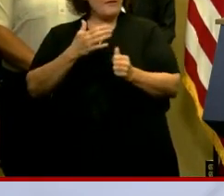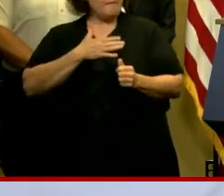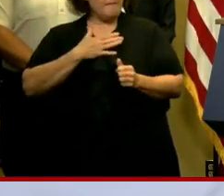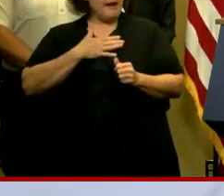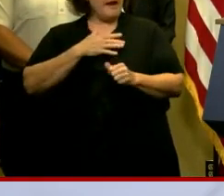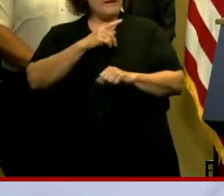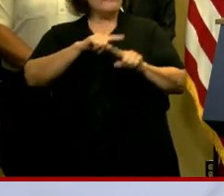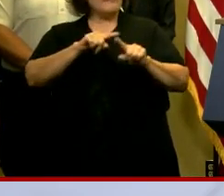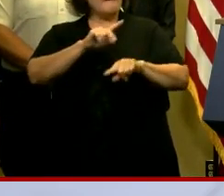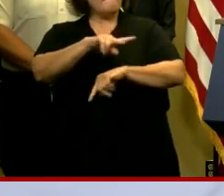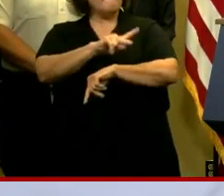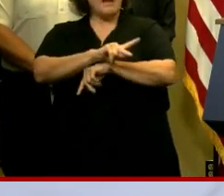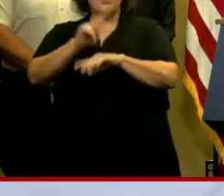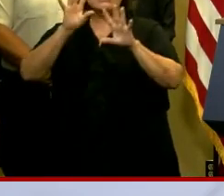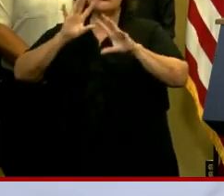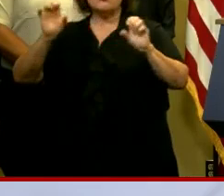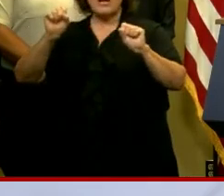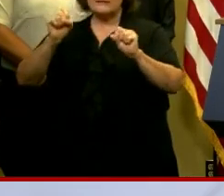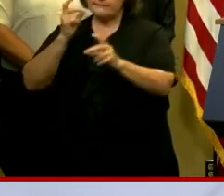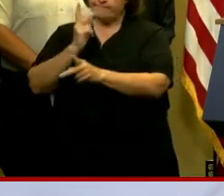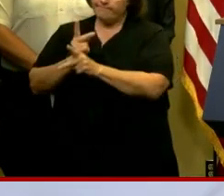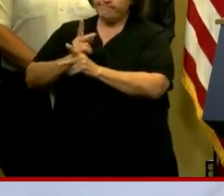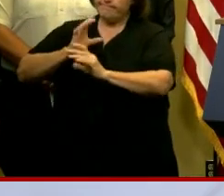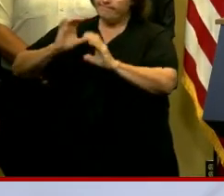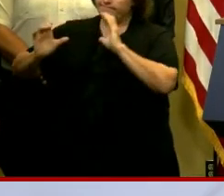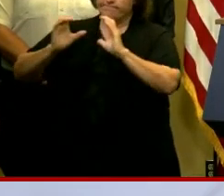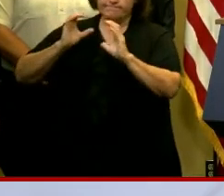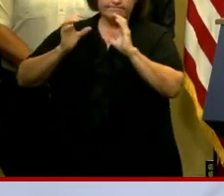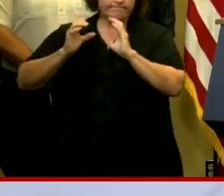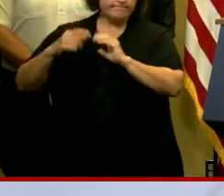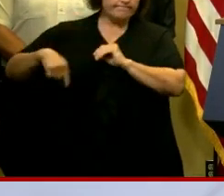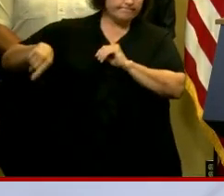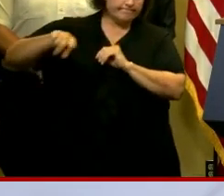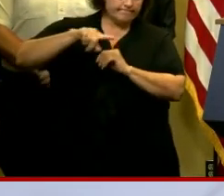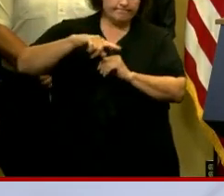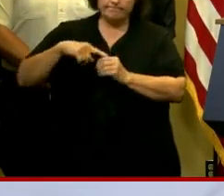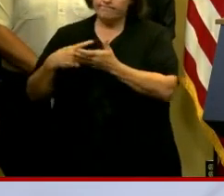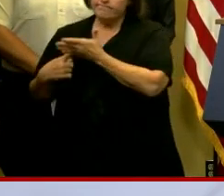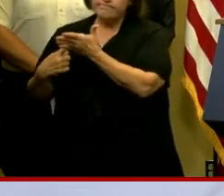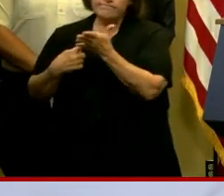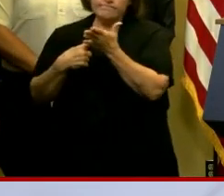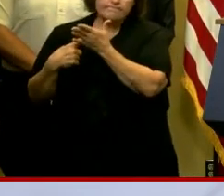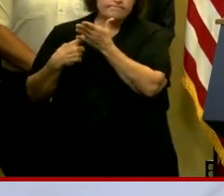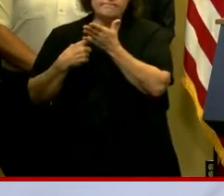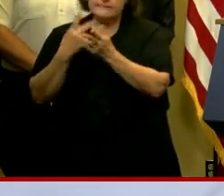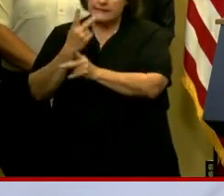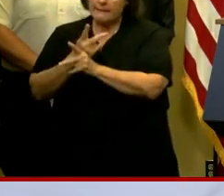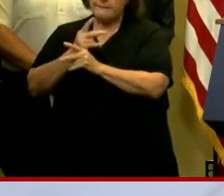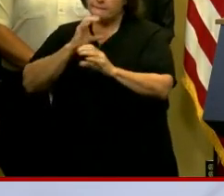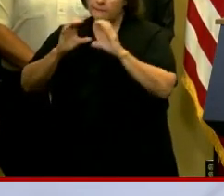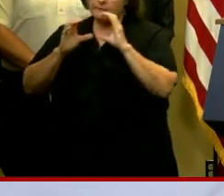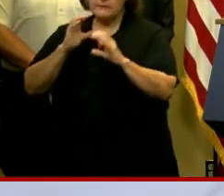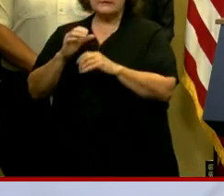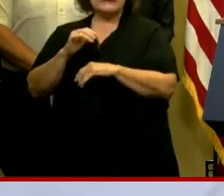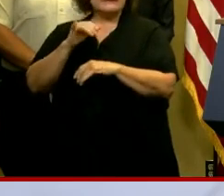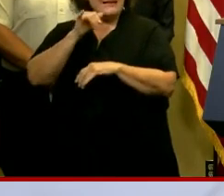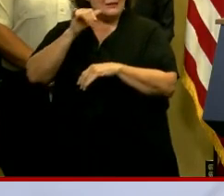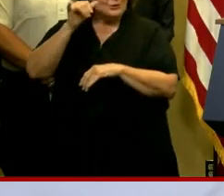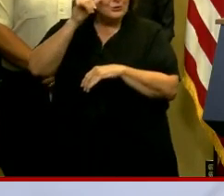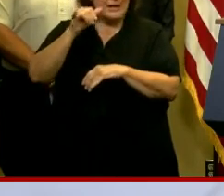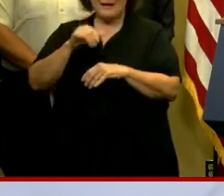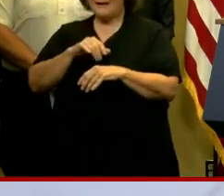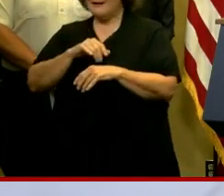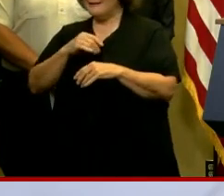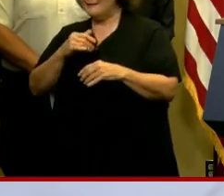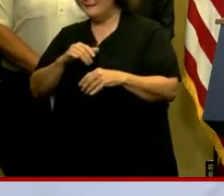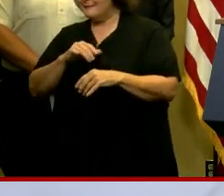presidents across our area, staying in contact. We started, as we always do, well into yesterday, even into the